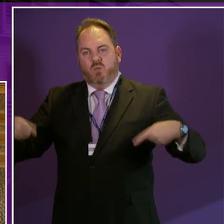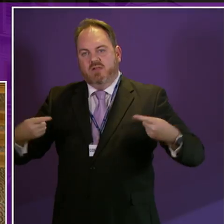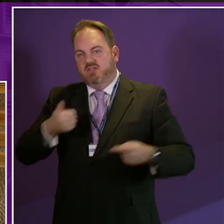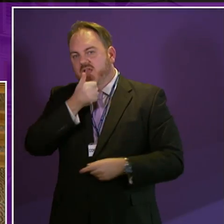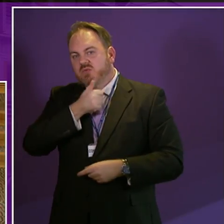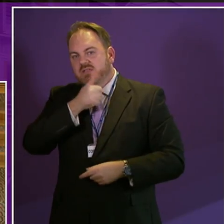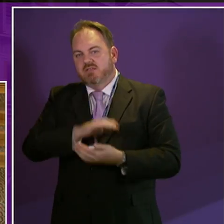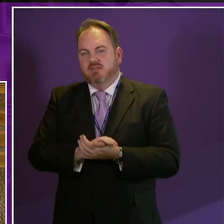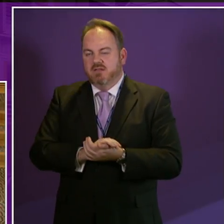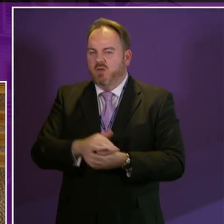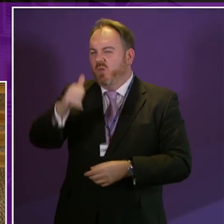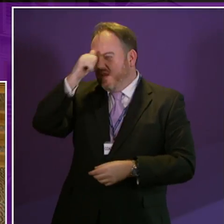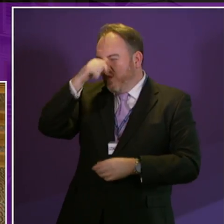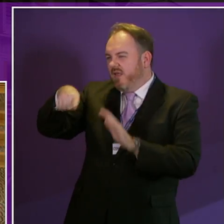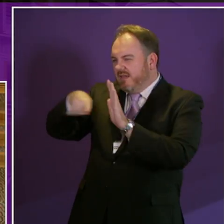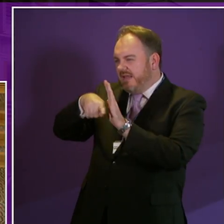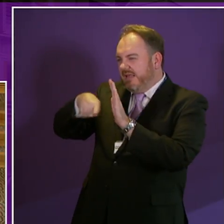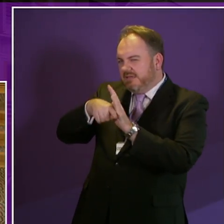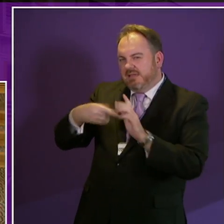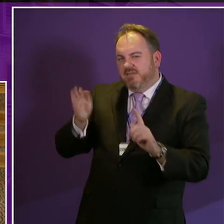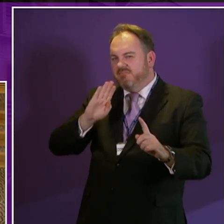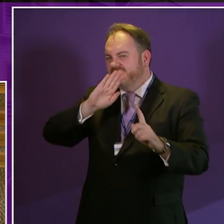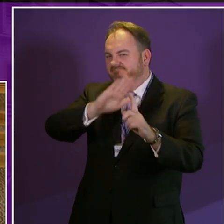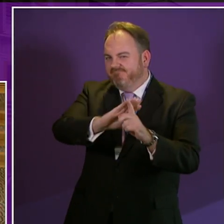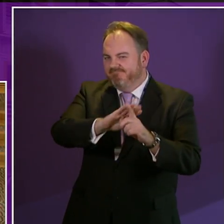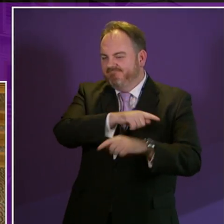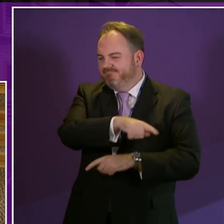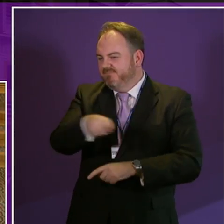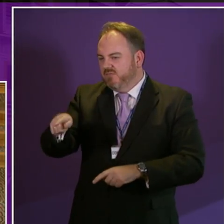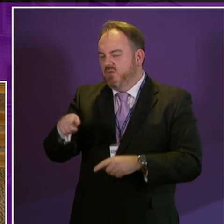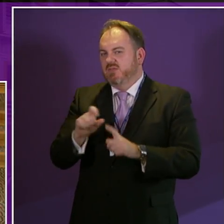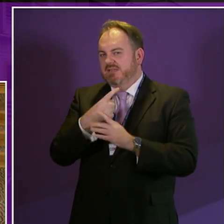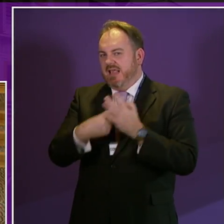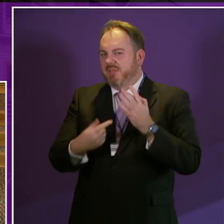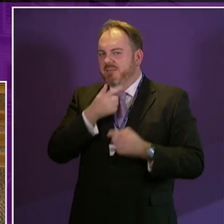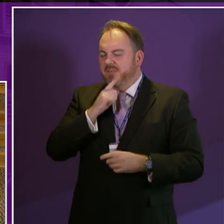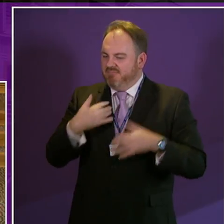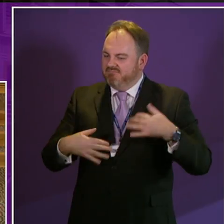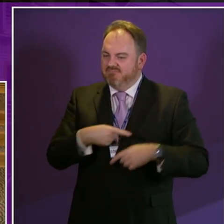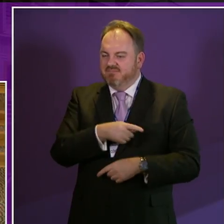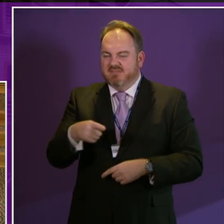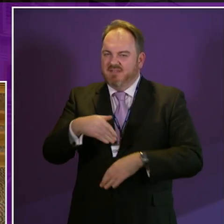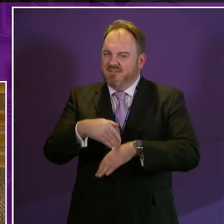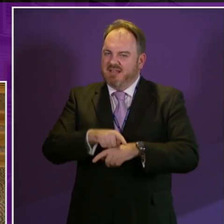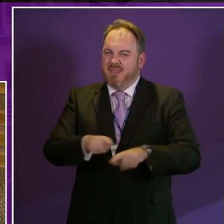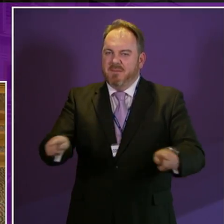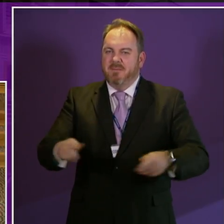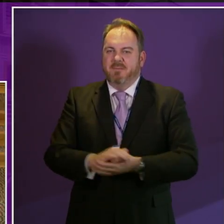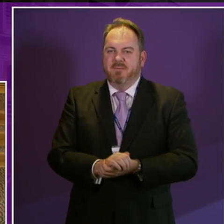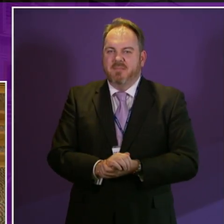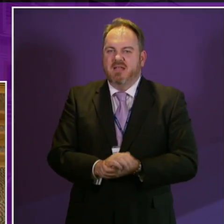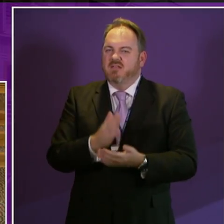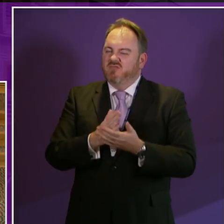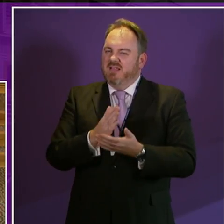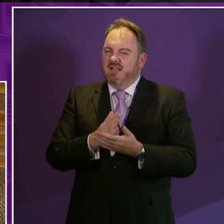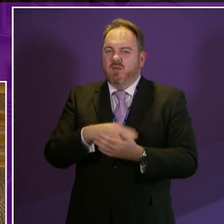Stigma and discrimination continues to blight the lives of disabled people. And we agree with those who have called for a publicity